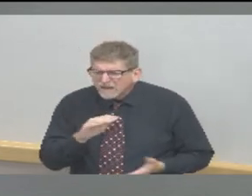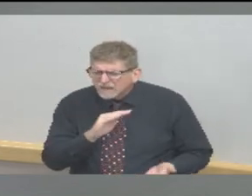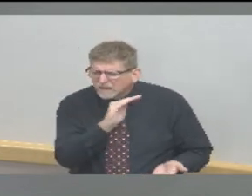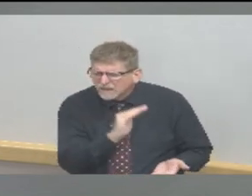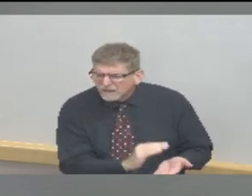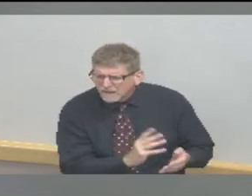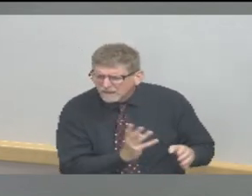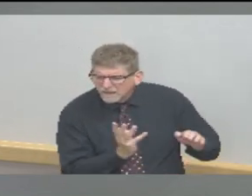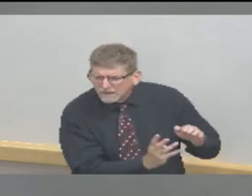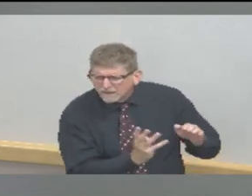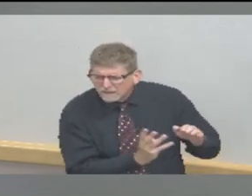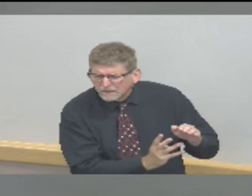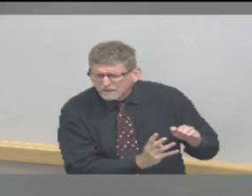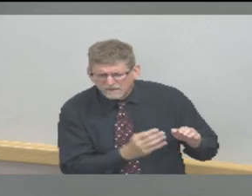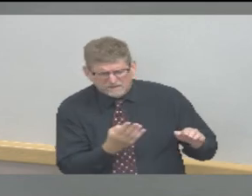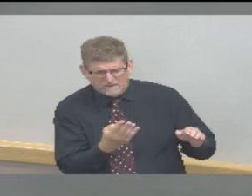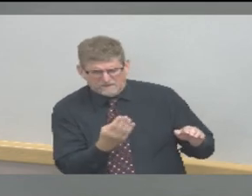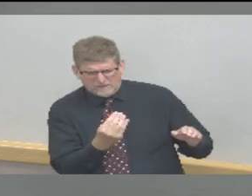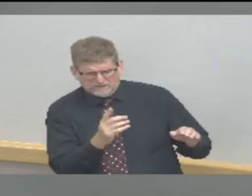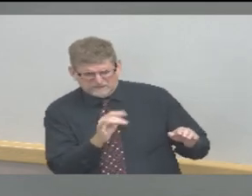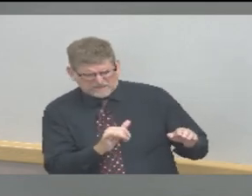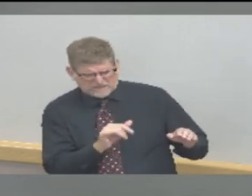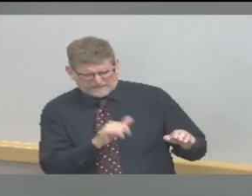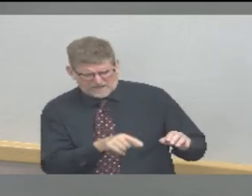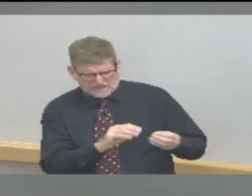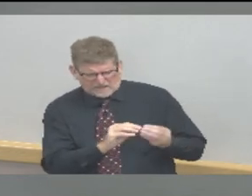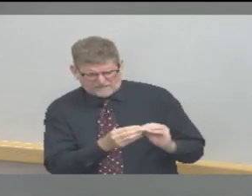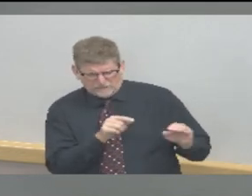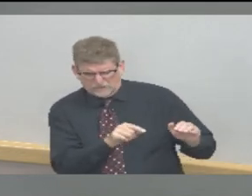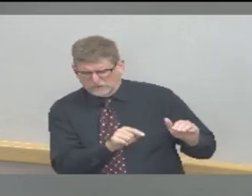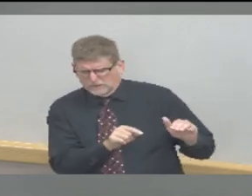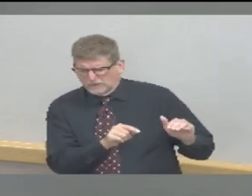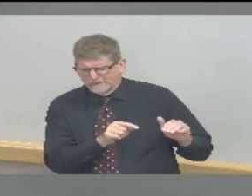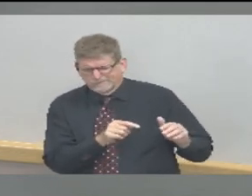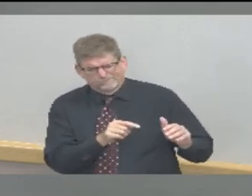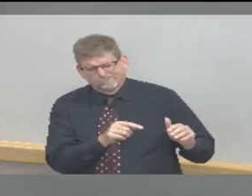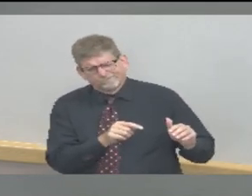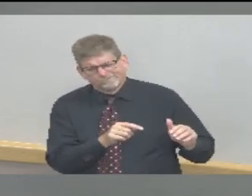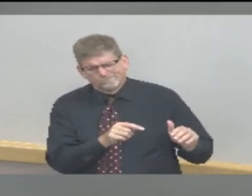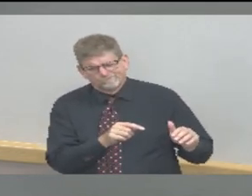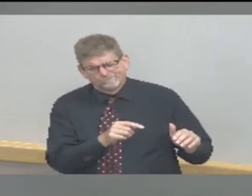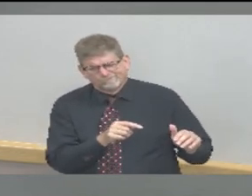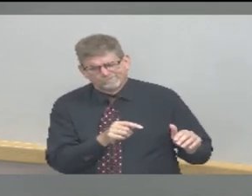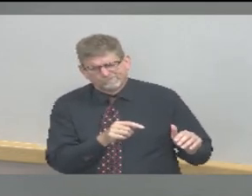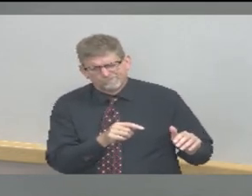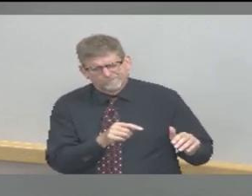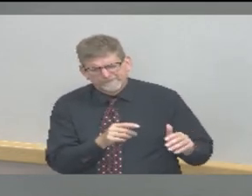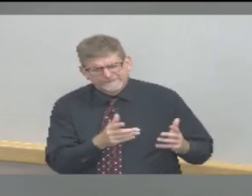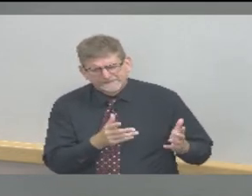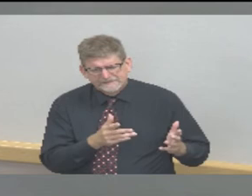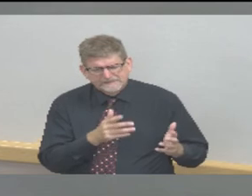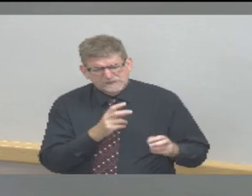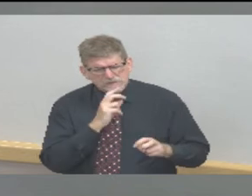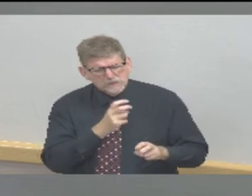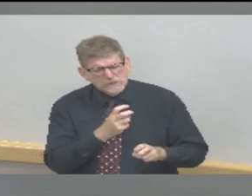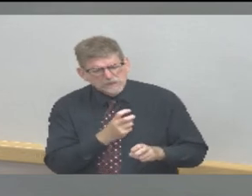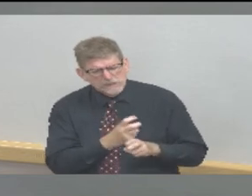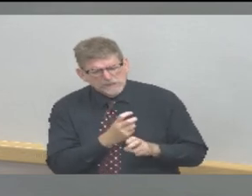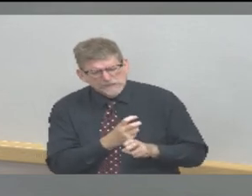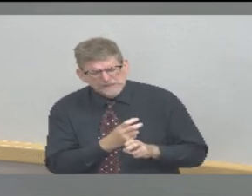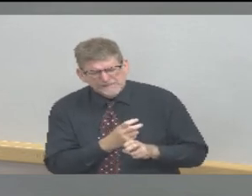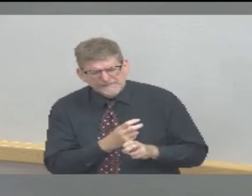not as easy to attain when the numbers of